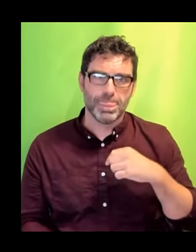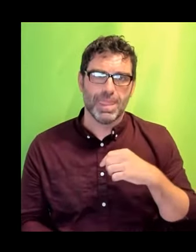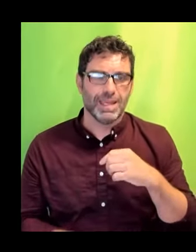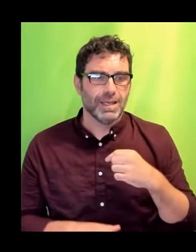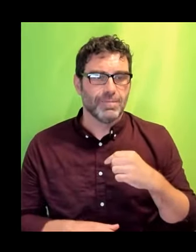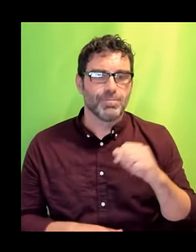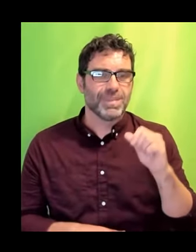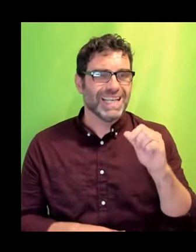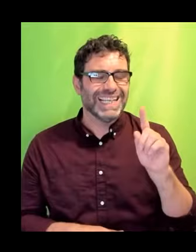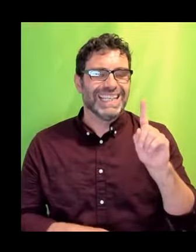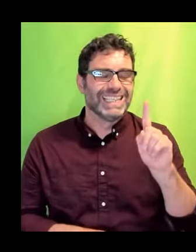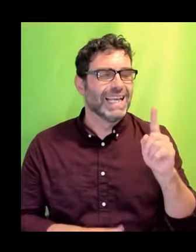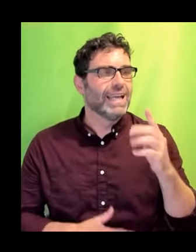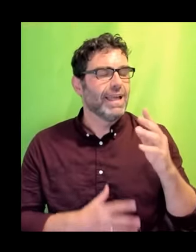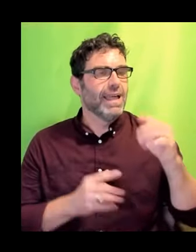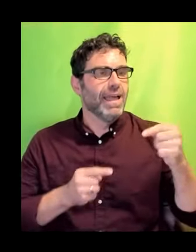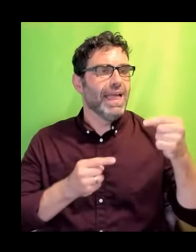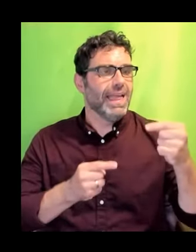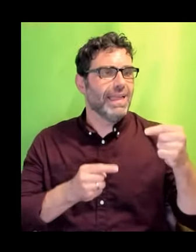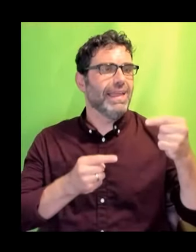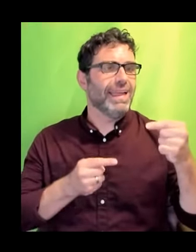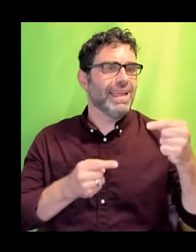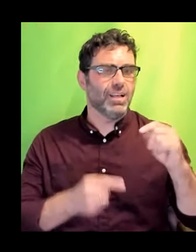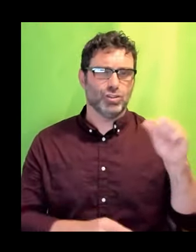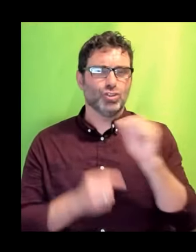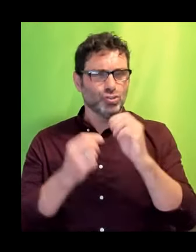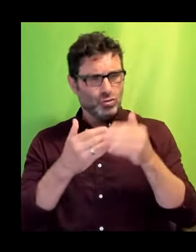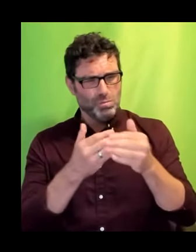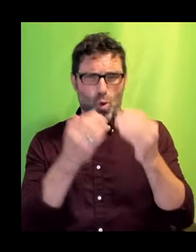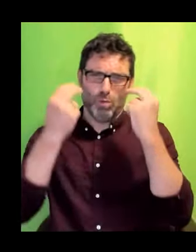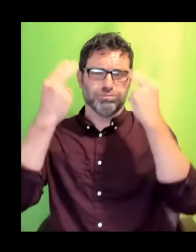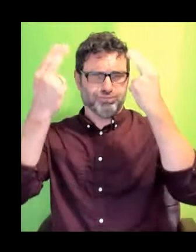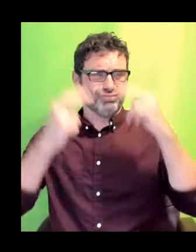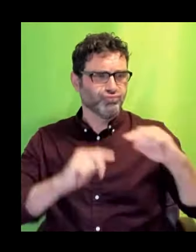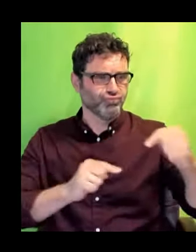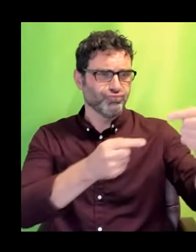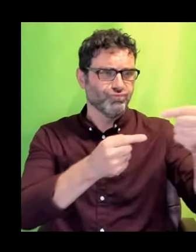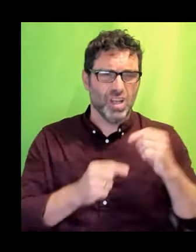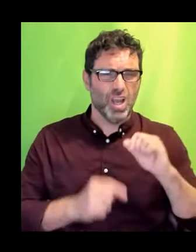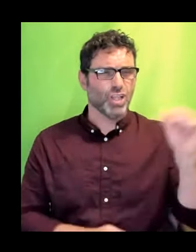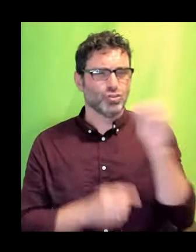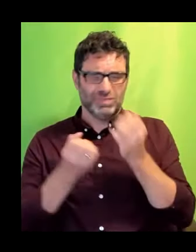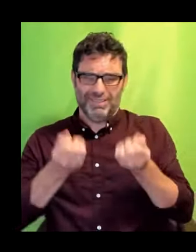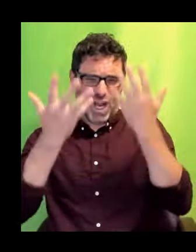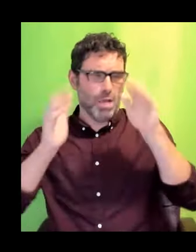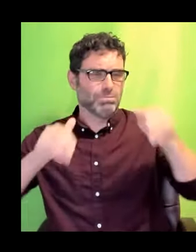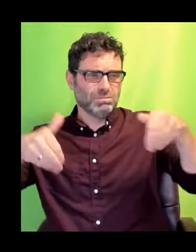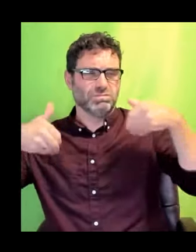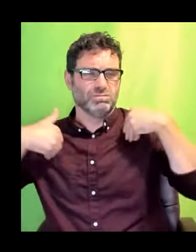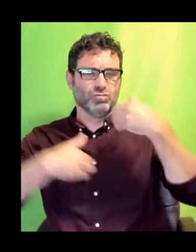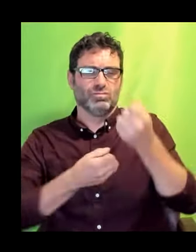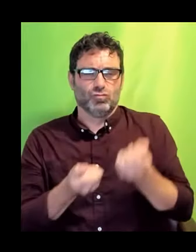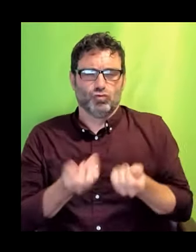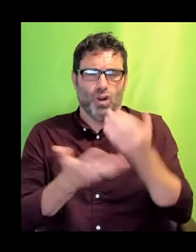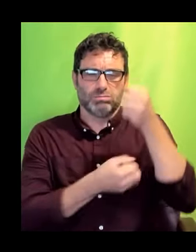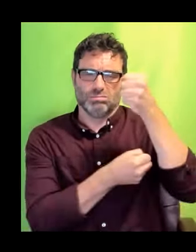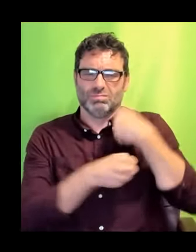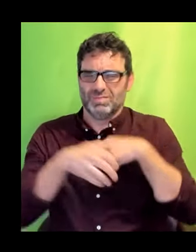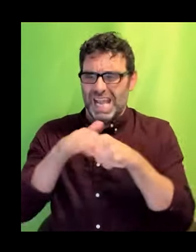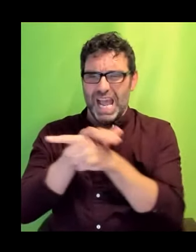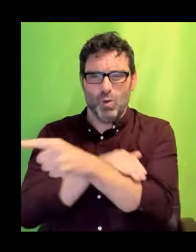of the room. I should have refused to be part of it. I should have shown what this actor needed. Solidarity. I did pathetically little.